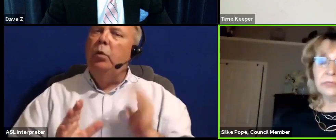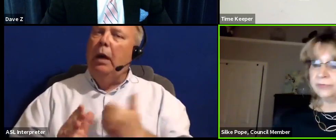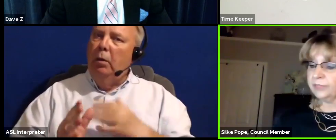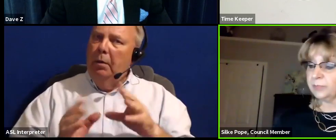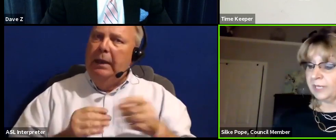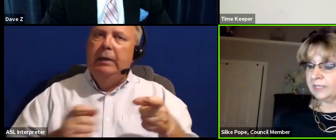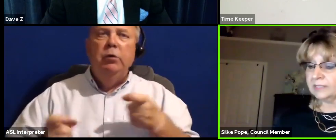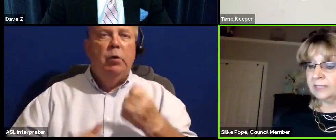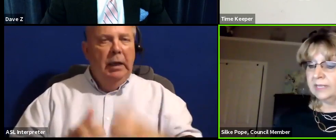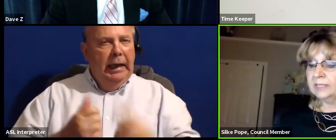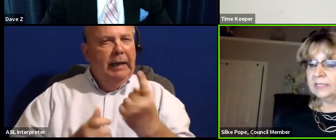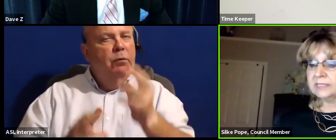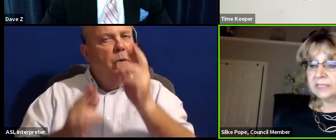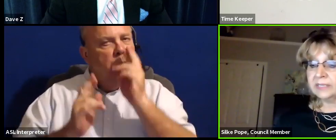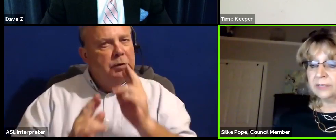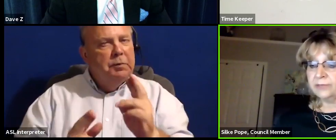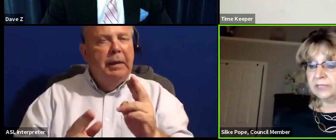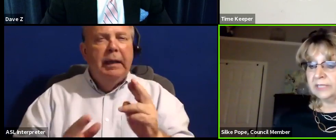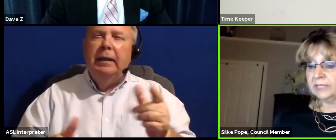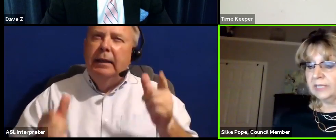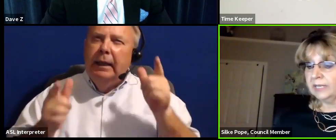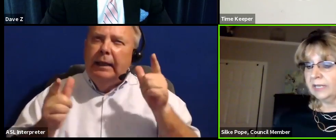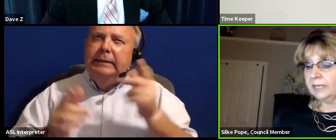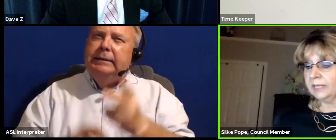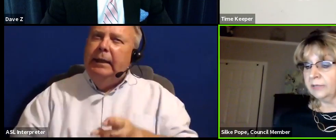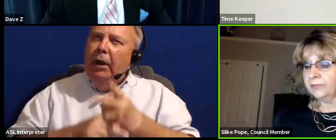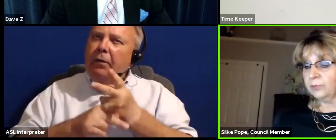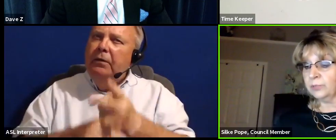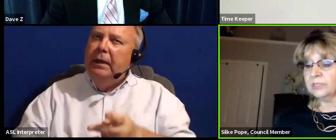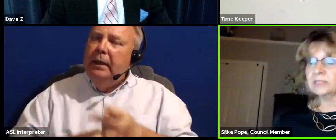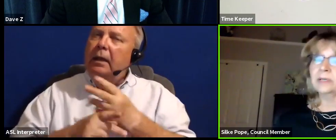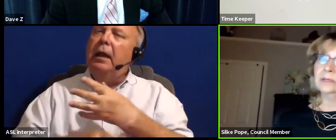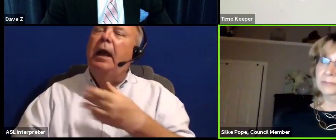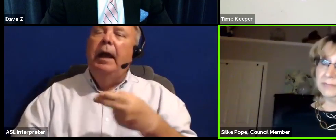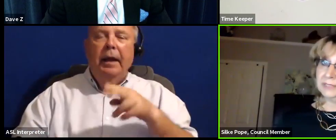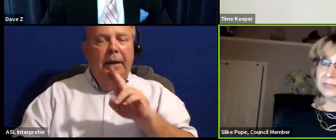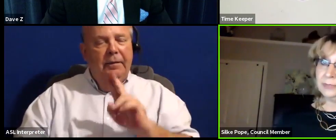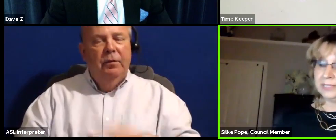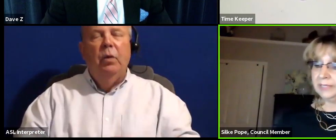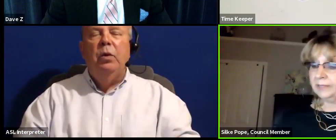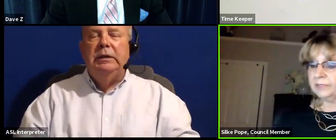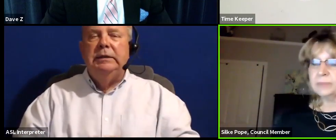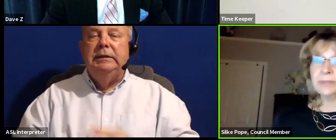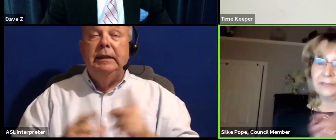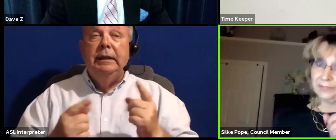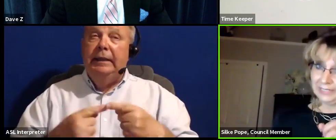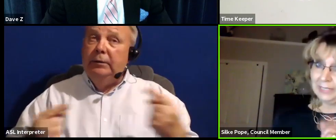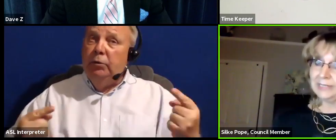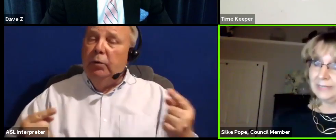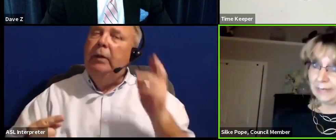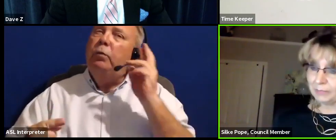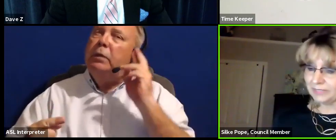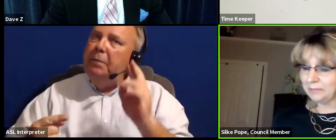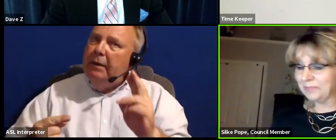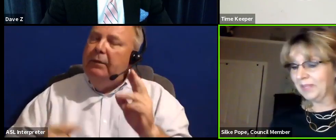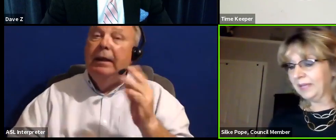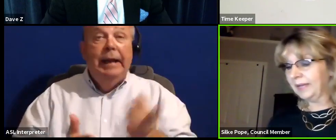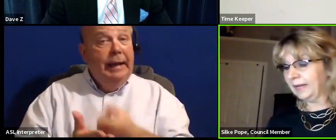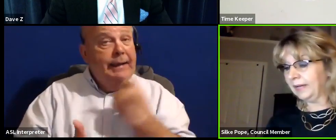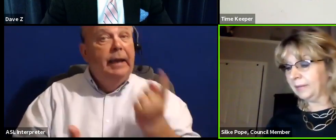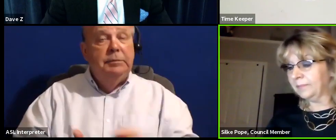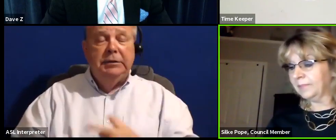treat everyone with respect, listen carefully, and of course, disagree respectfully at times.